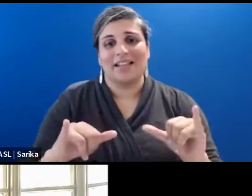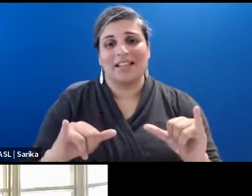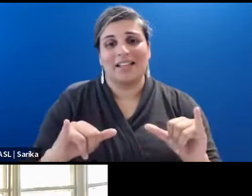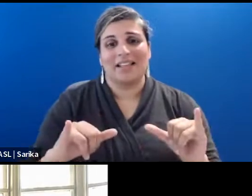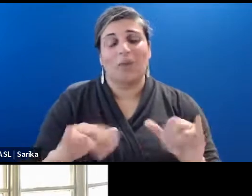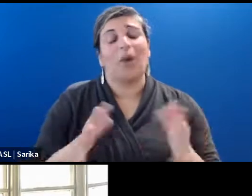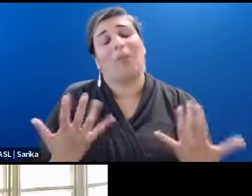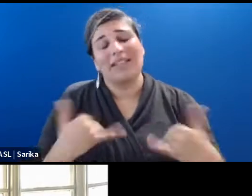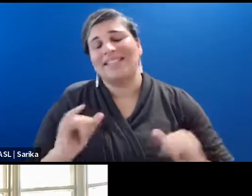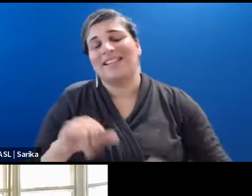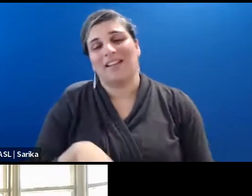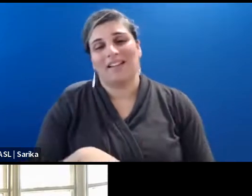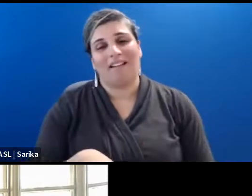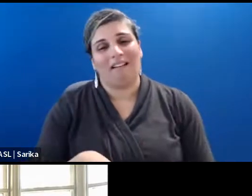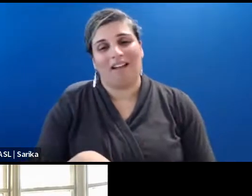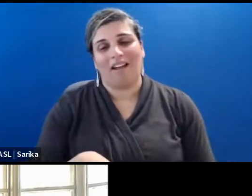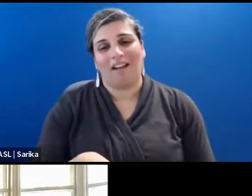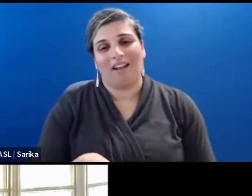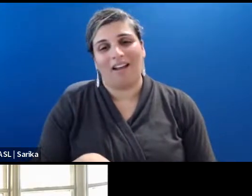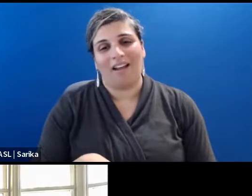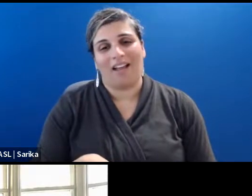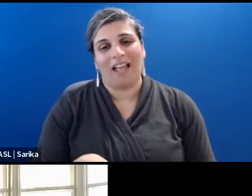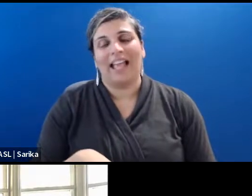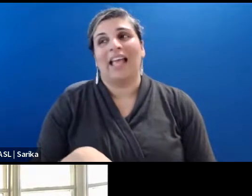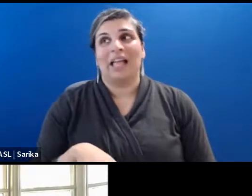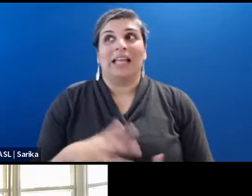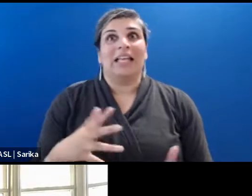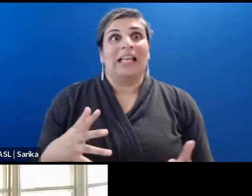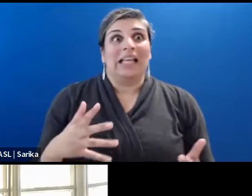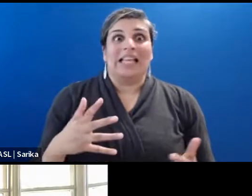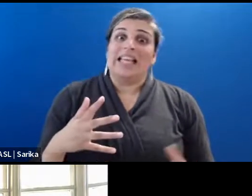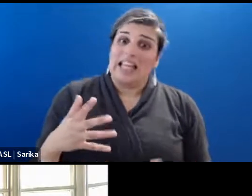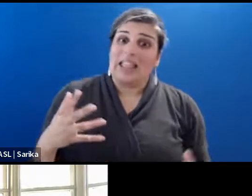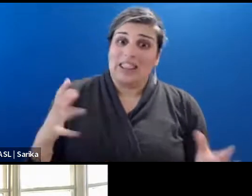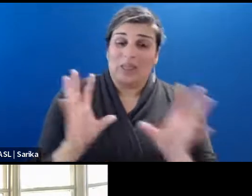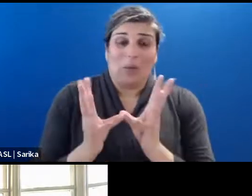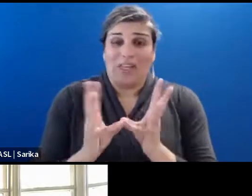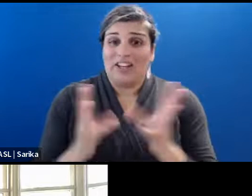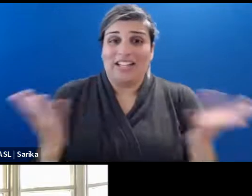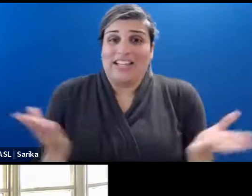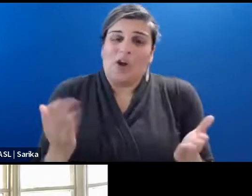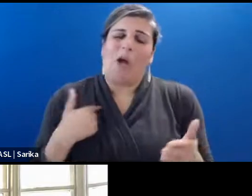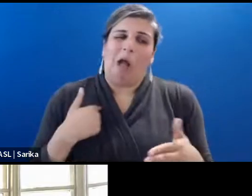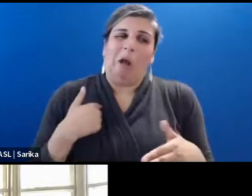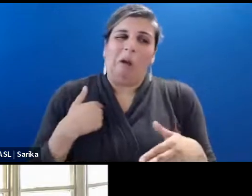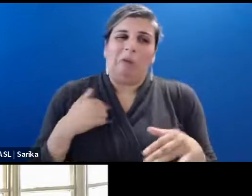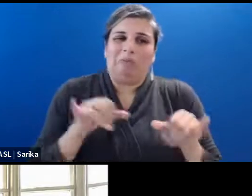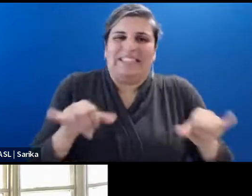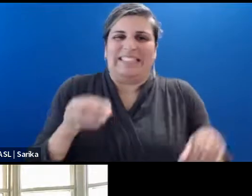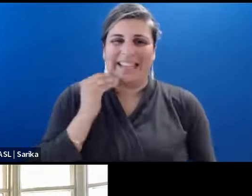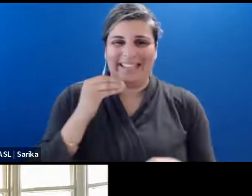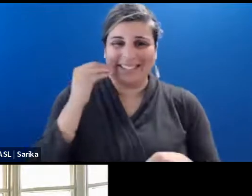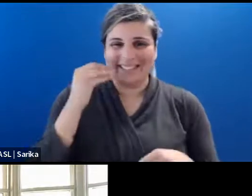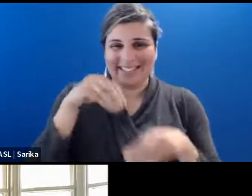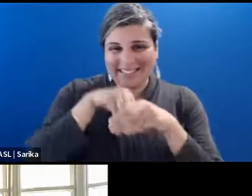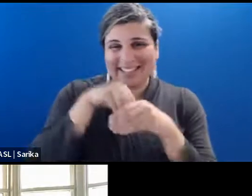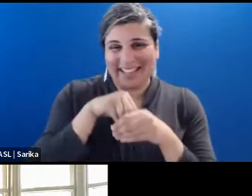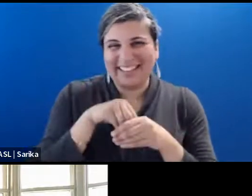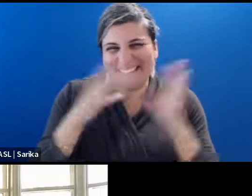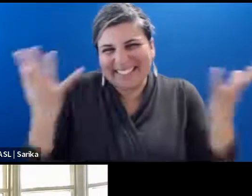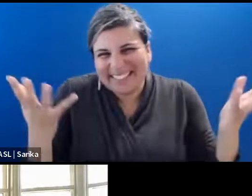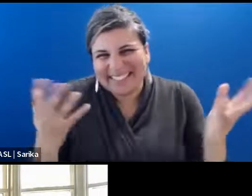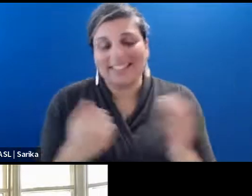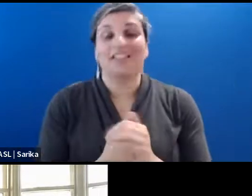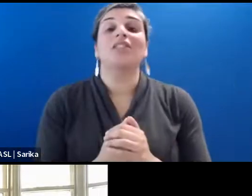down here and come inside any chance that we get. Um, yeah, so, so the difference between